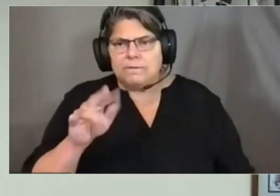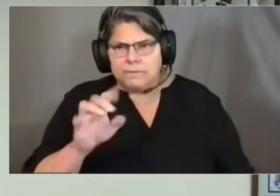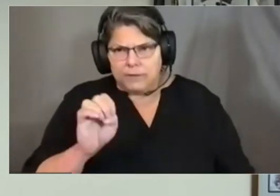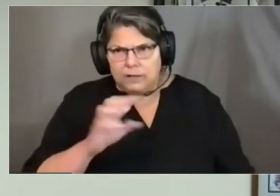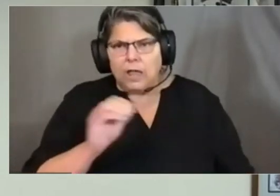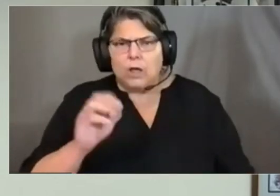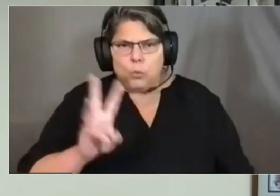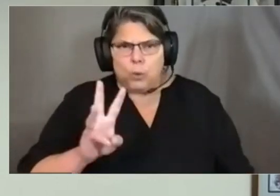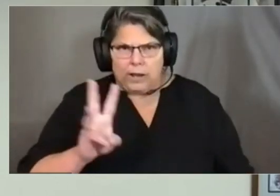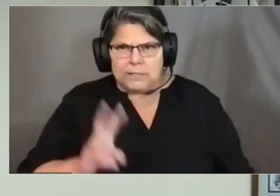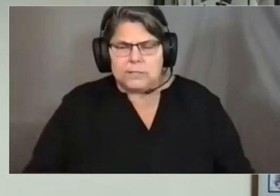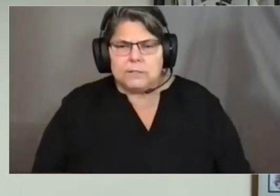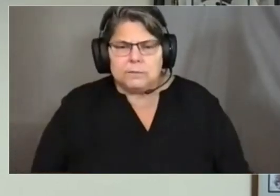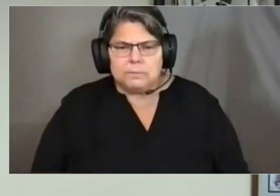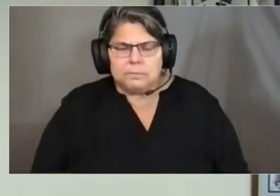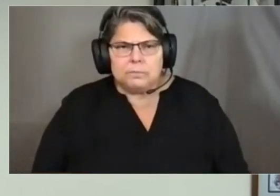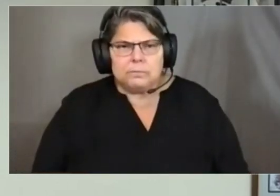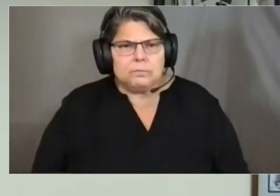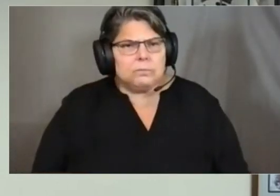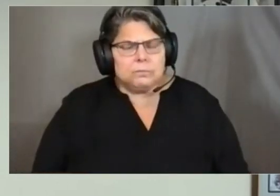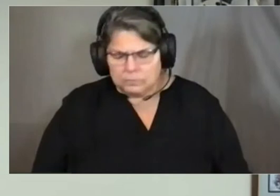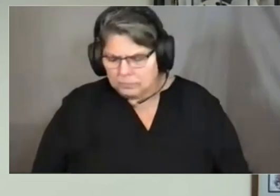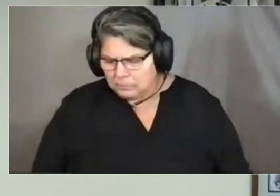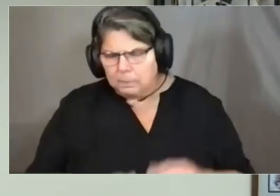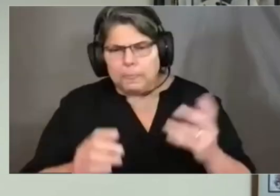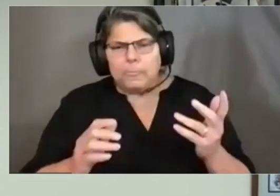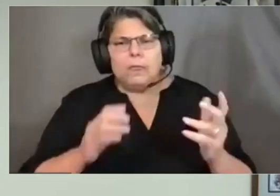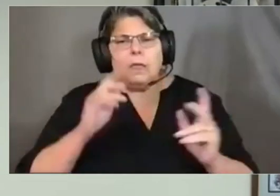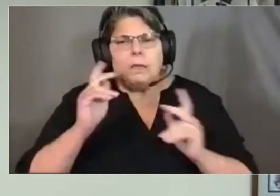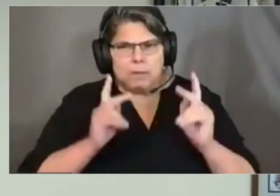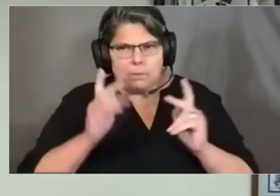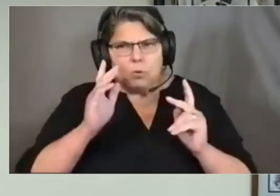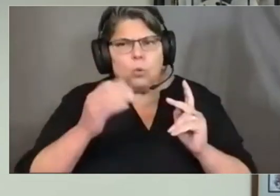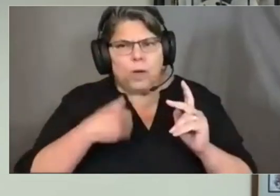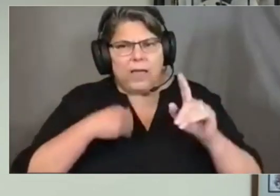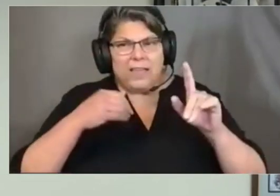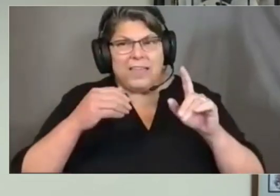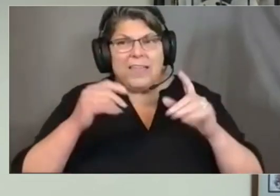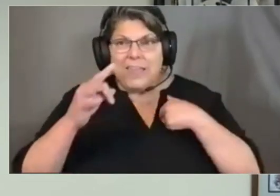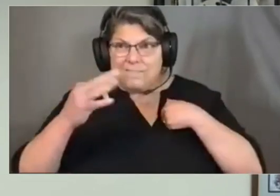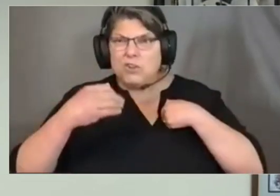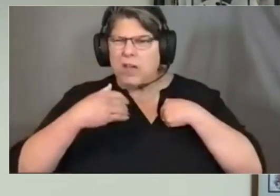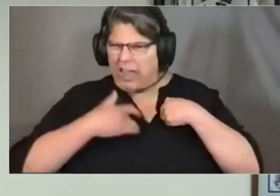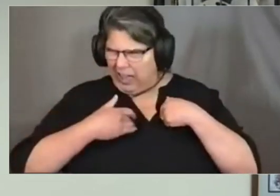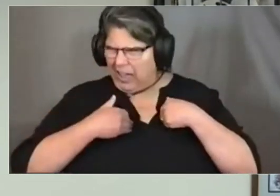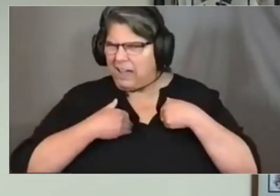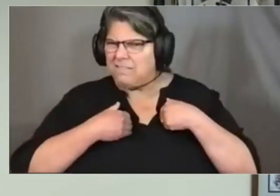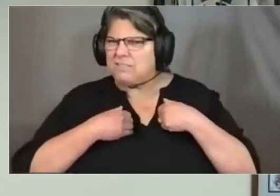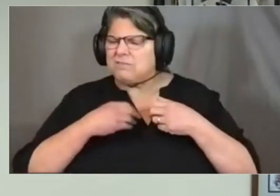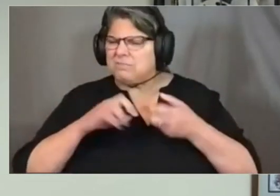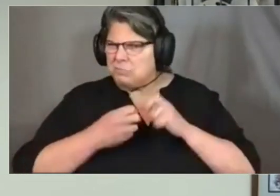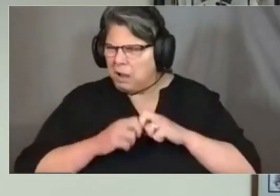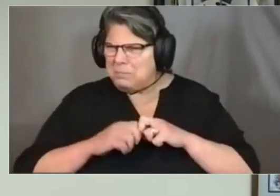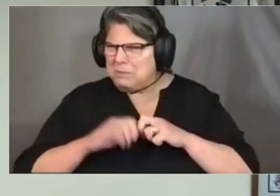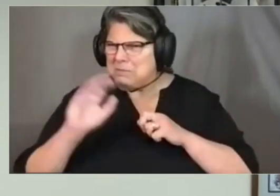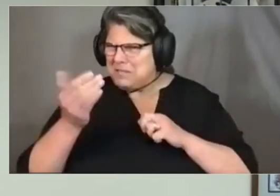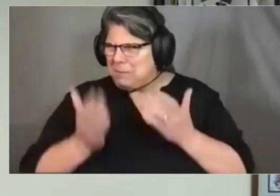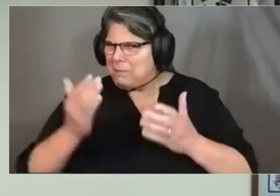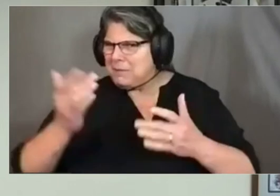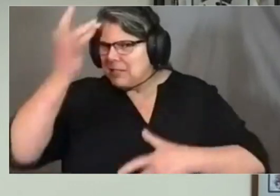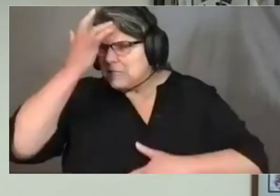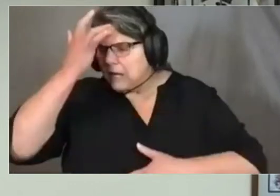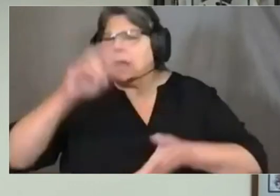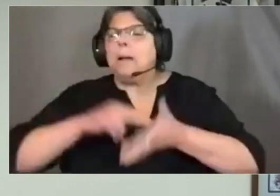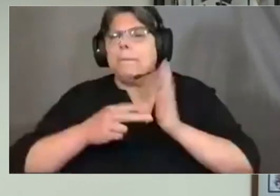continues their testing events. People being tested with symptoms should go to clinics on